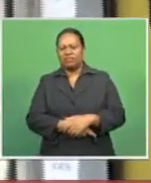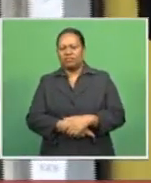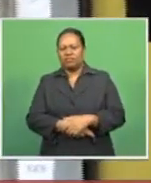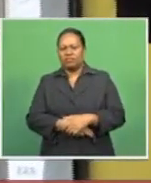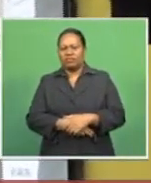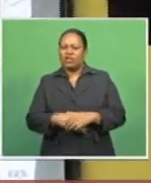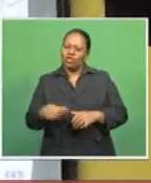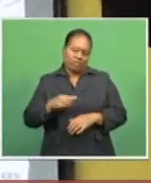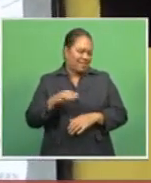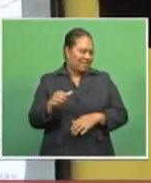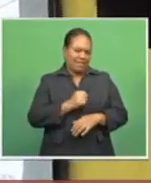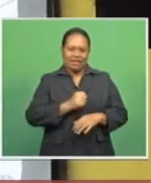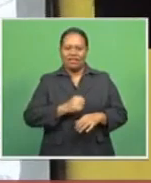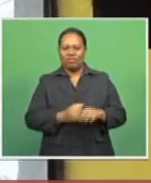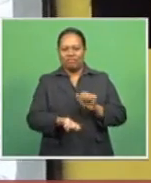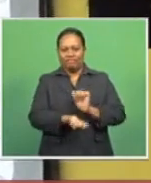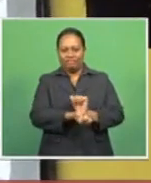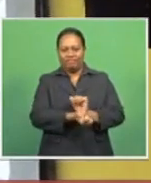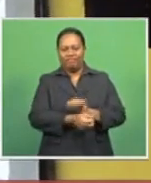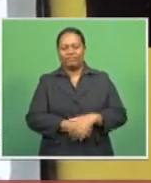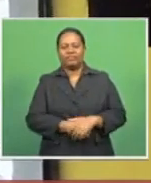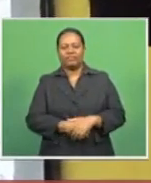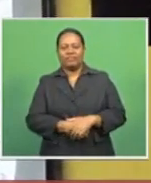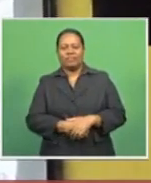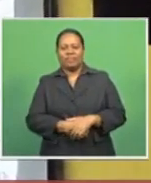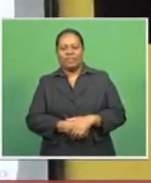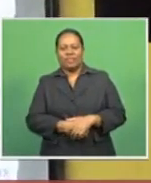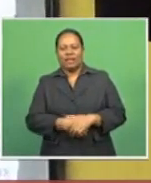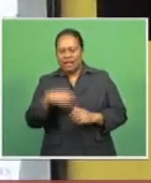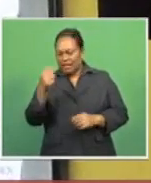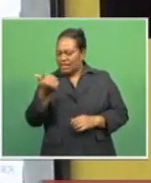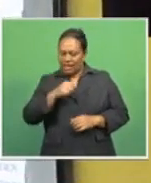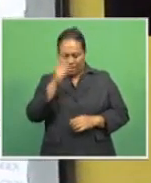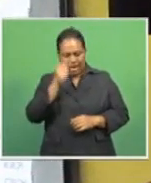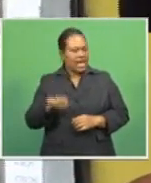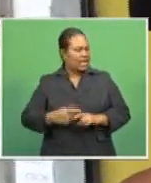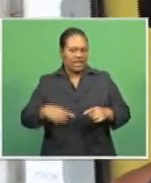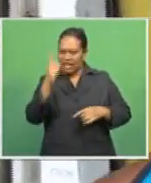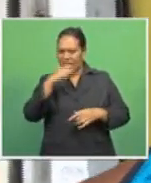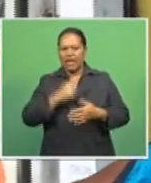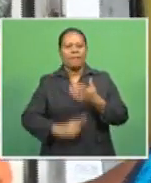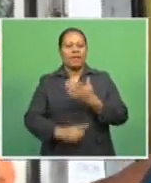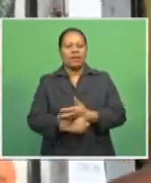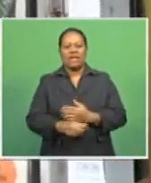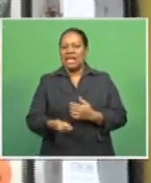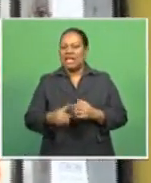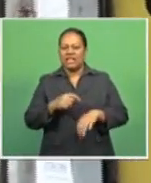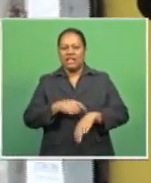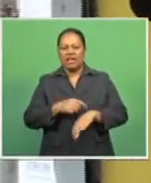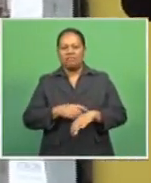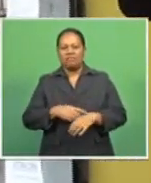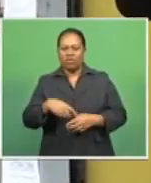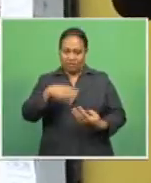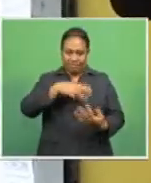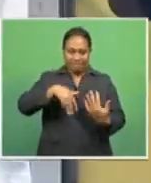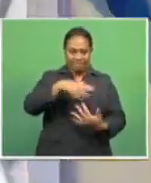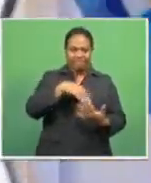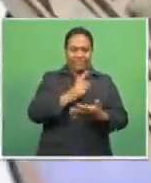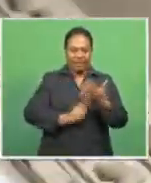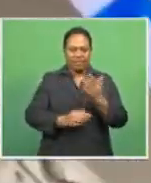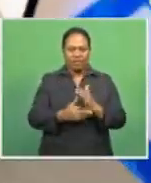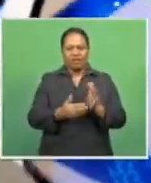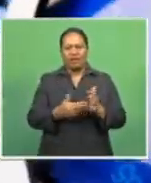to be taken to task as well because anything can happen at any time during cyclone season like he said.